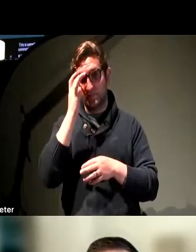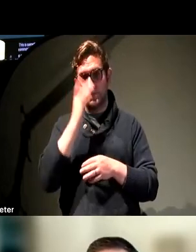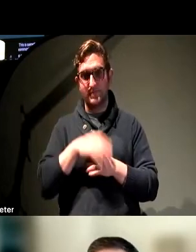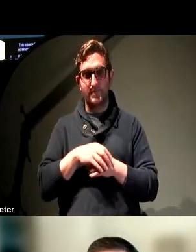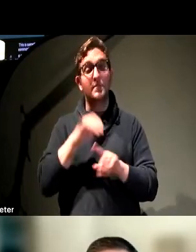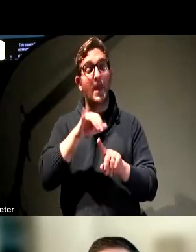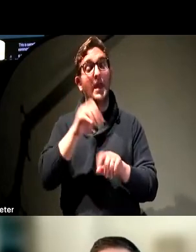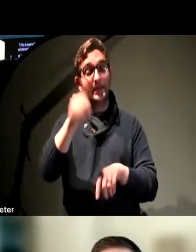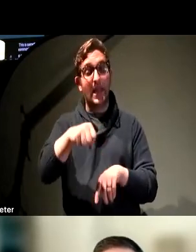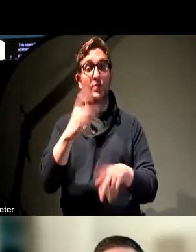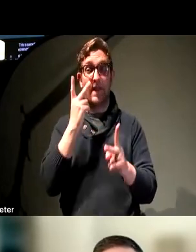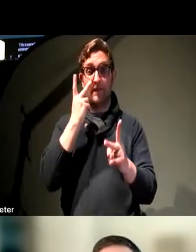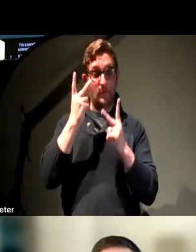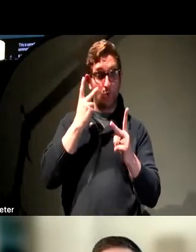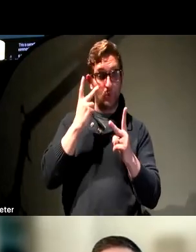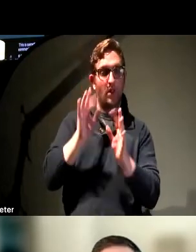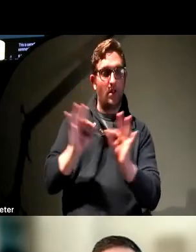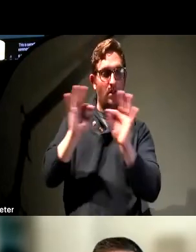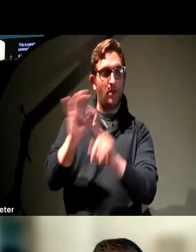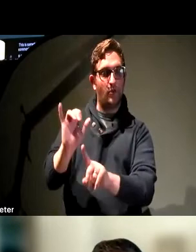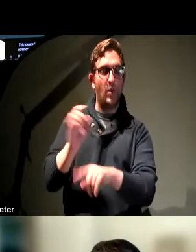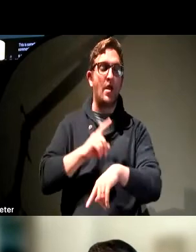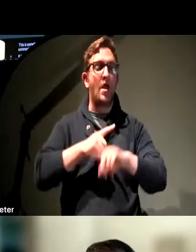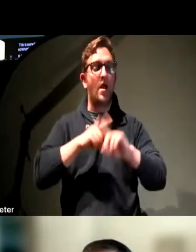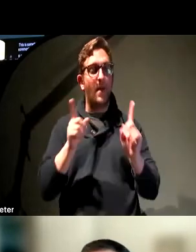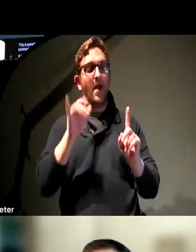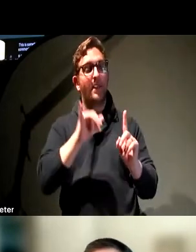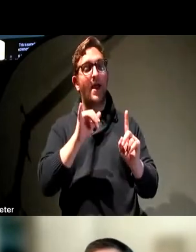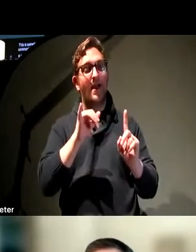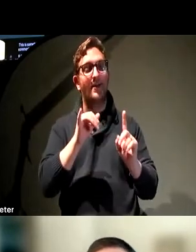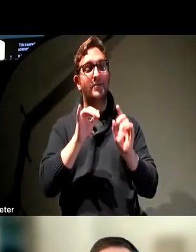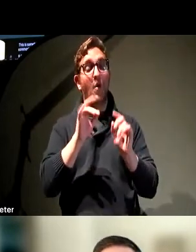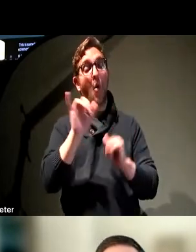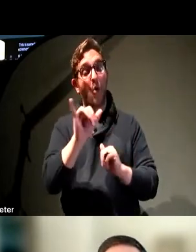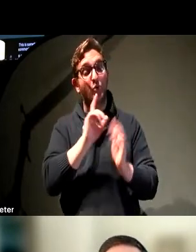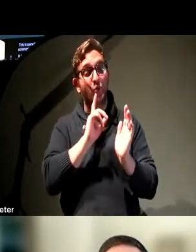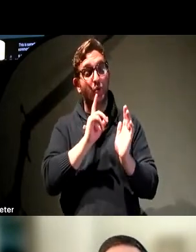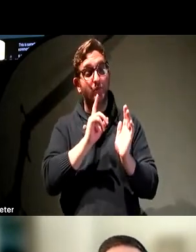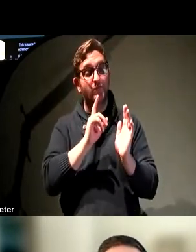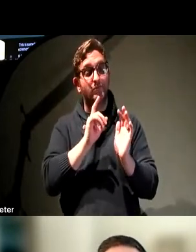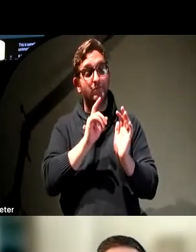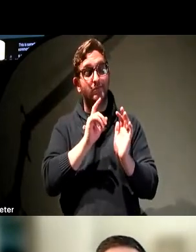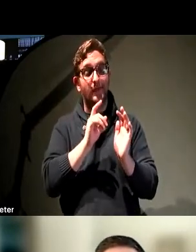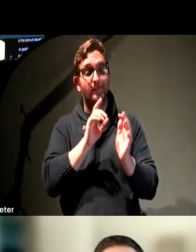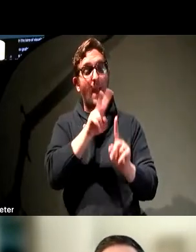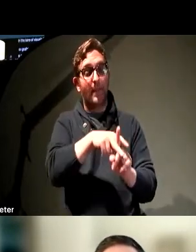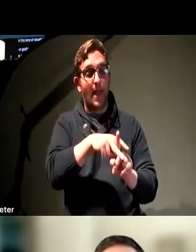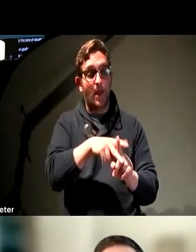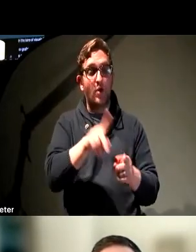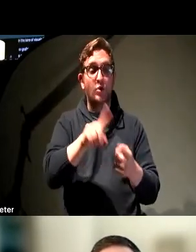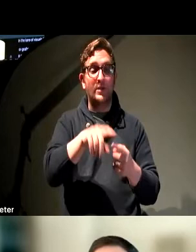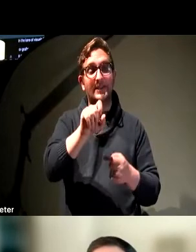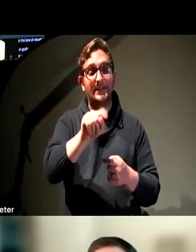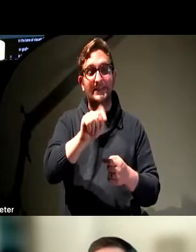this charts or graphs or more complex data visualizations. It's also true when you type text. You don't want to emphasize text